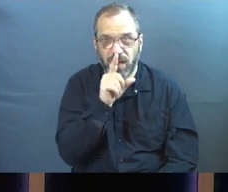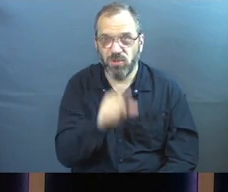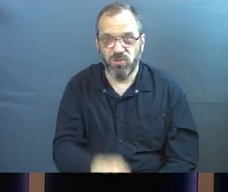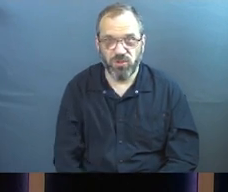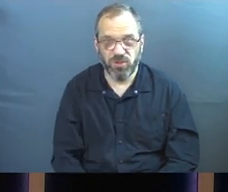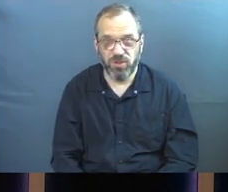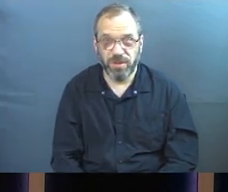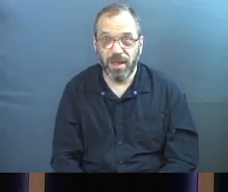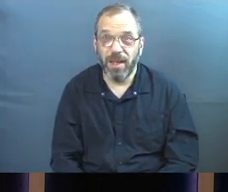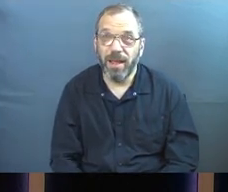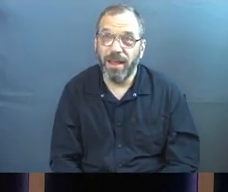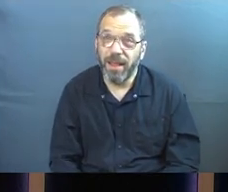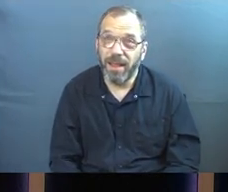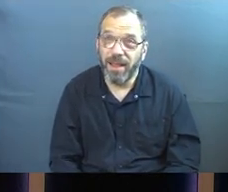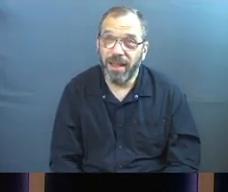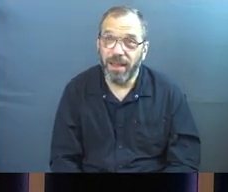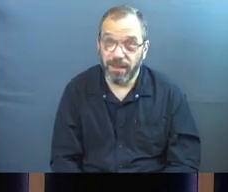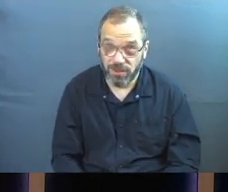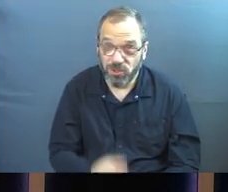Are you with me now?